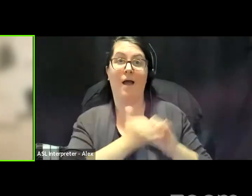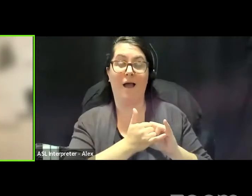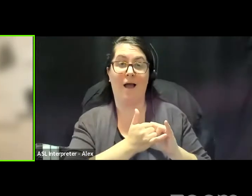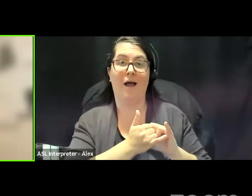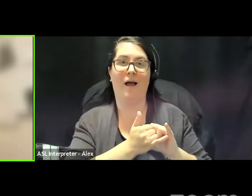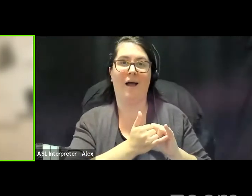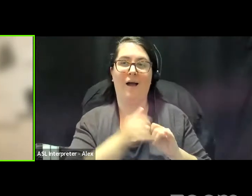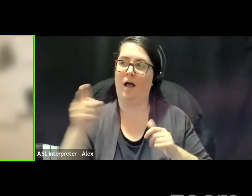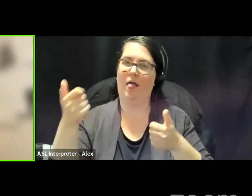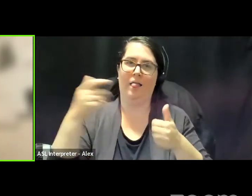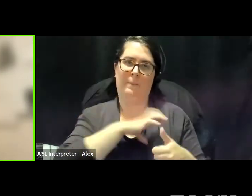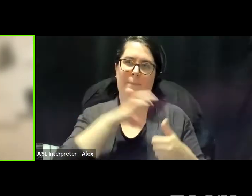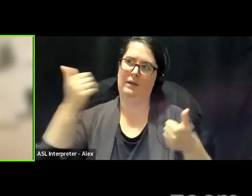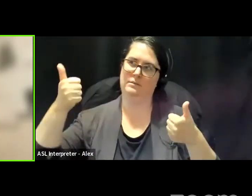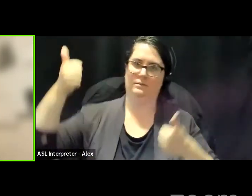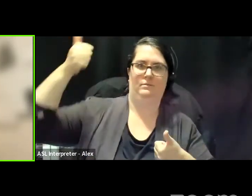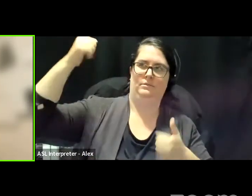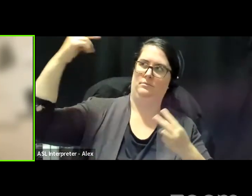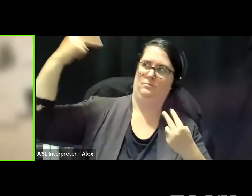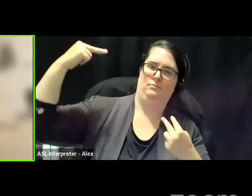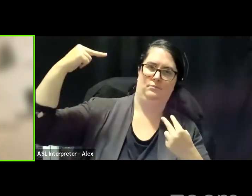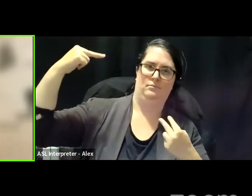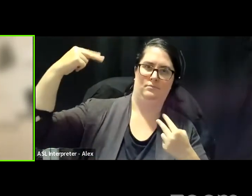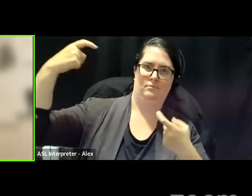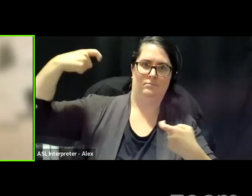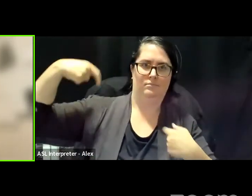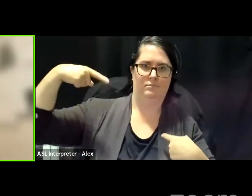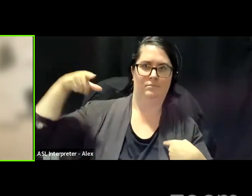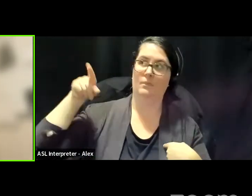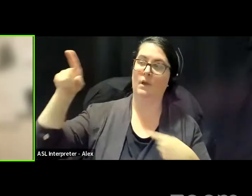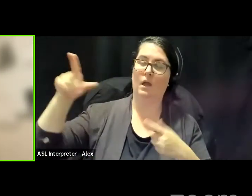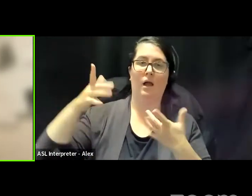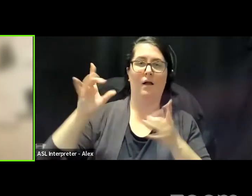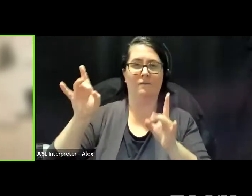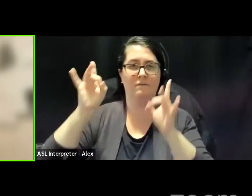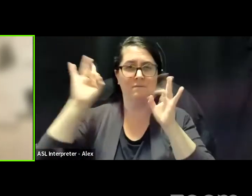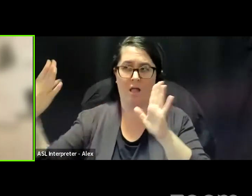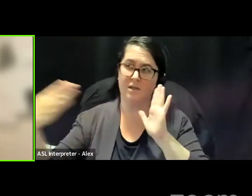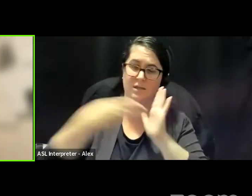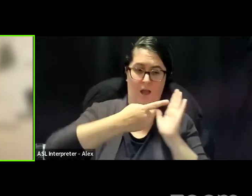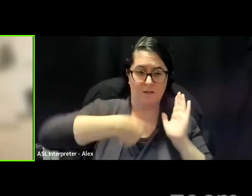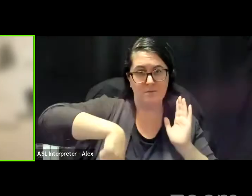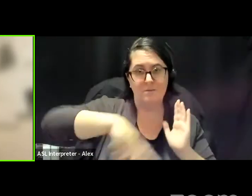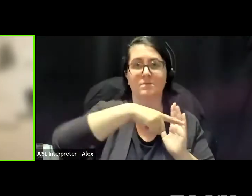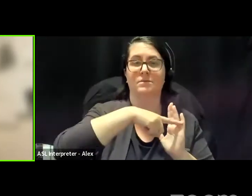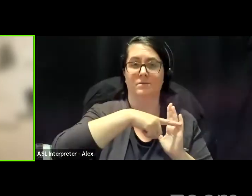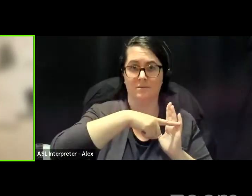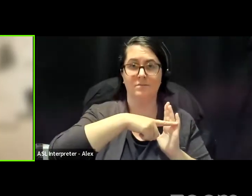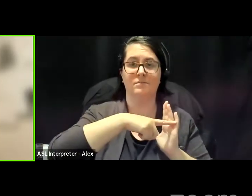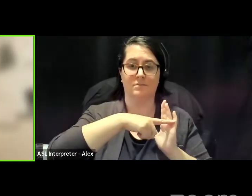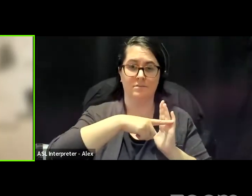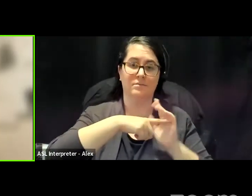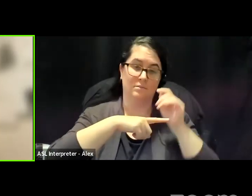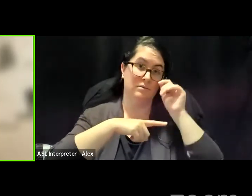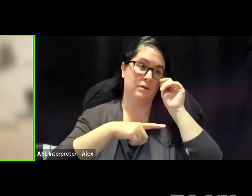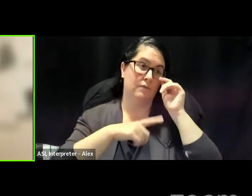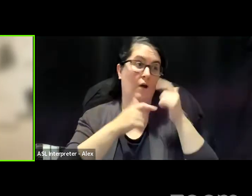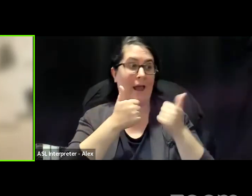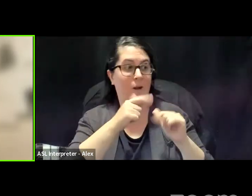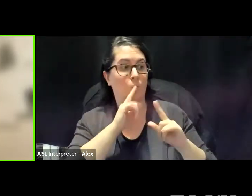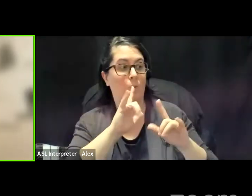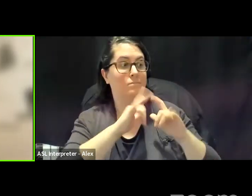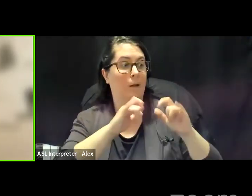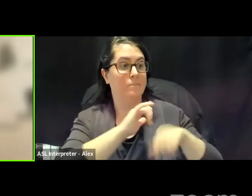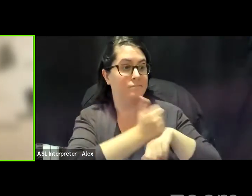militarized policing. From police state violence emerged communities such as those created by encampment dwellers,